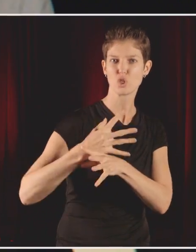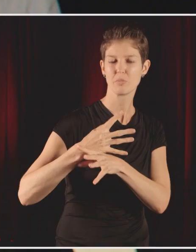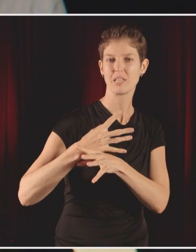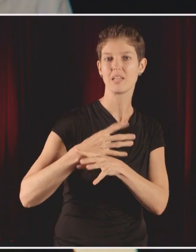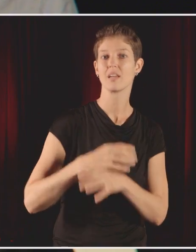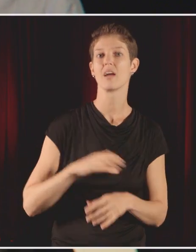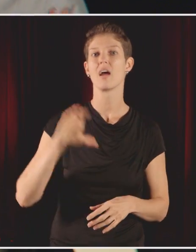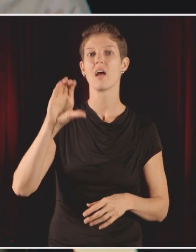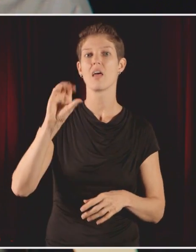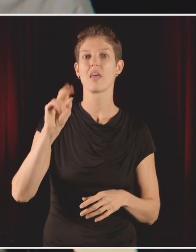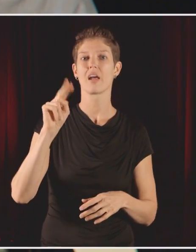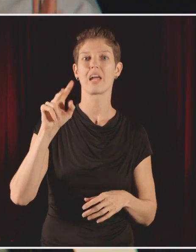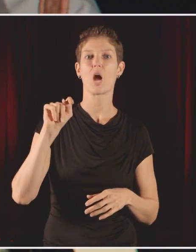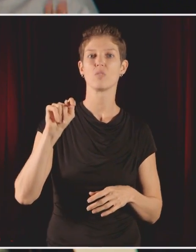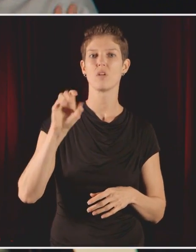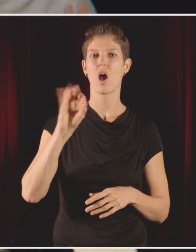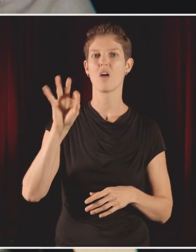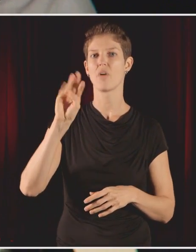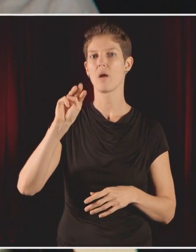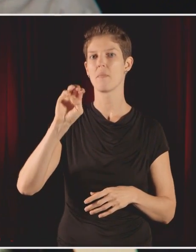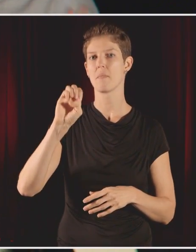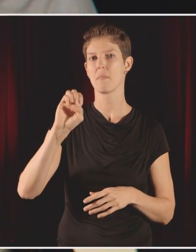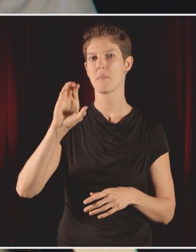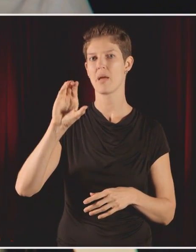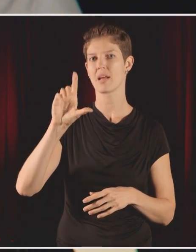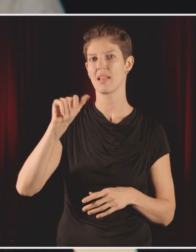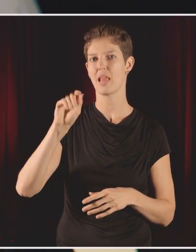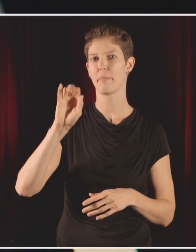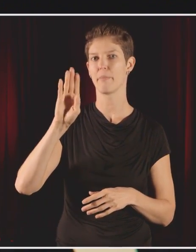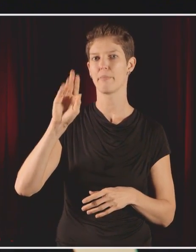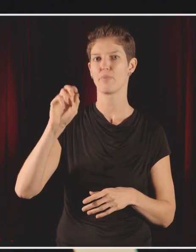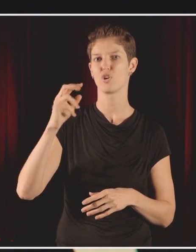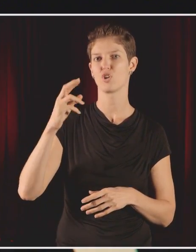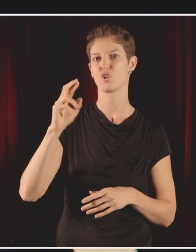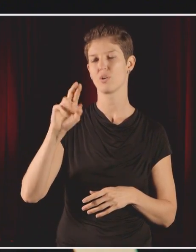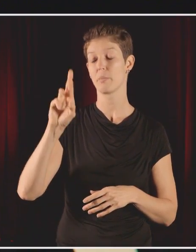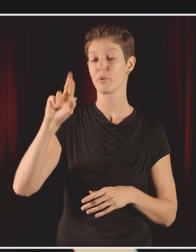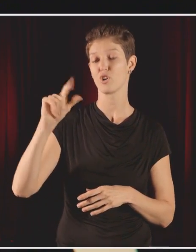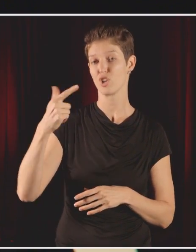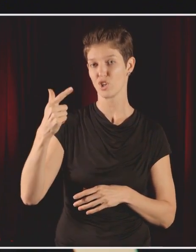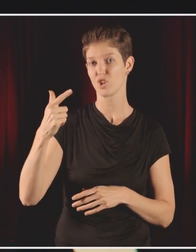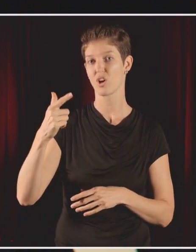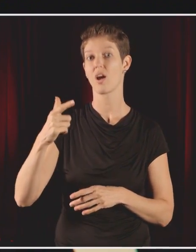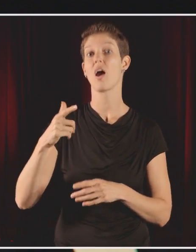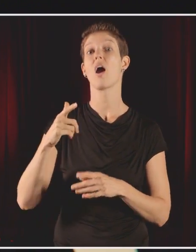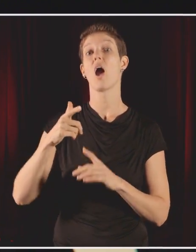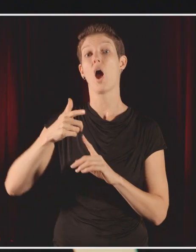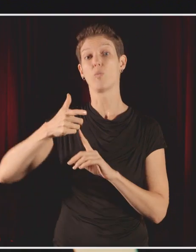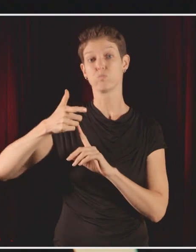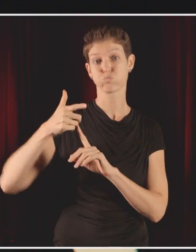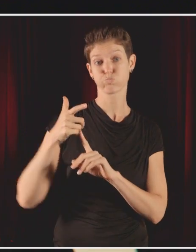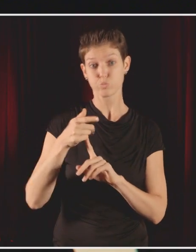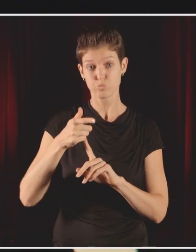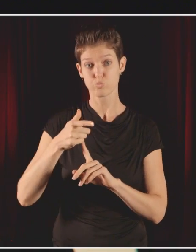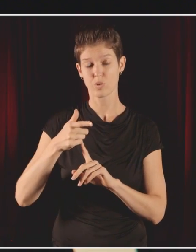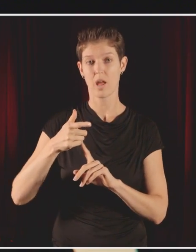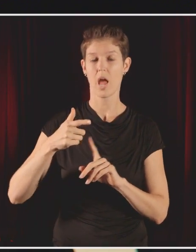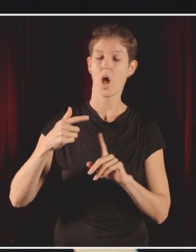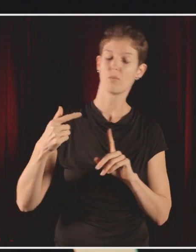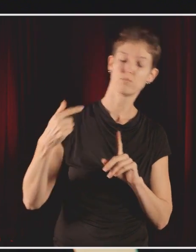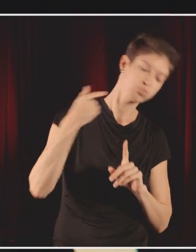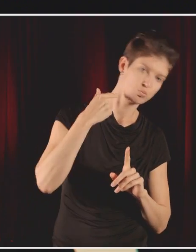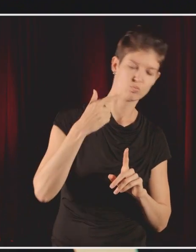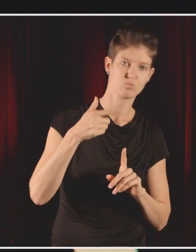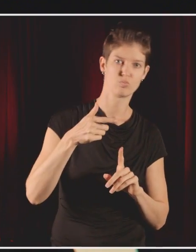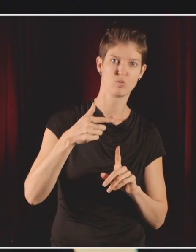of Mecklenburg. This is the famous field stork of Mecklenburg. This is the bird that answered the question that had been